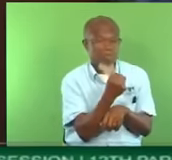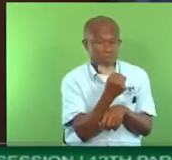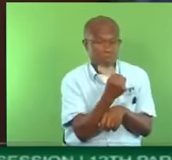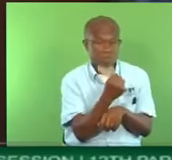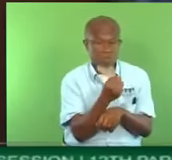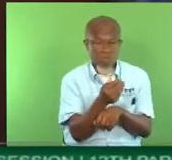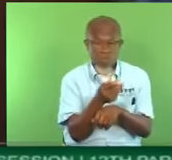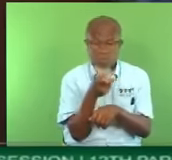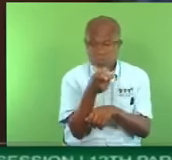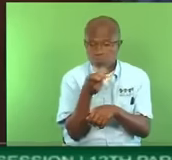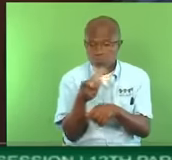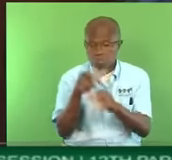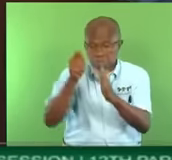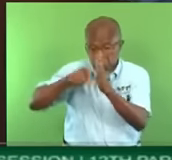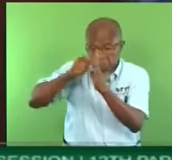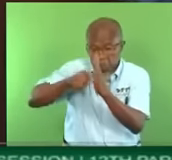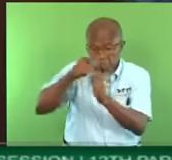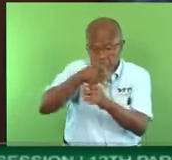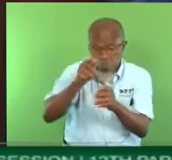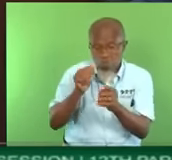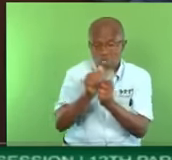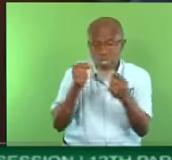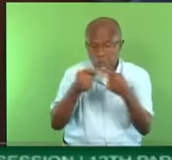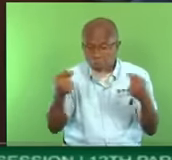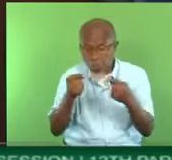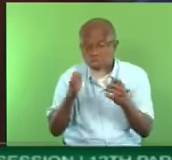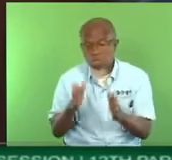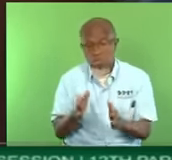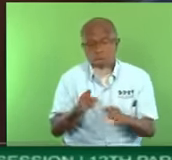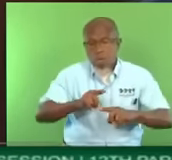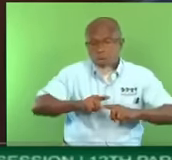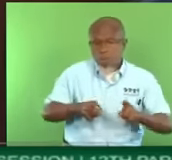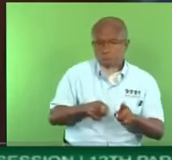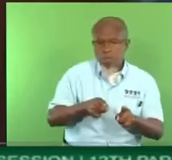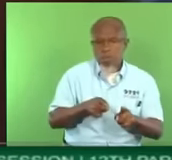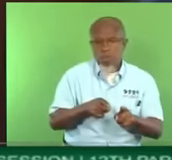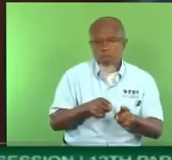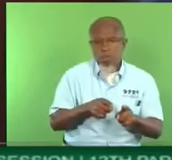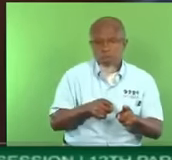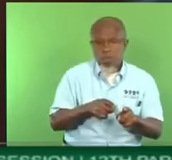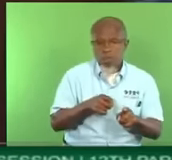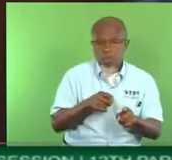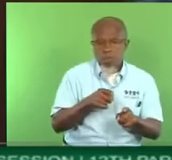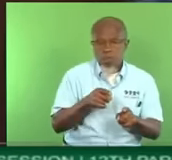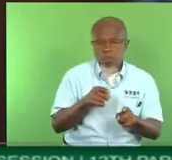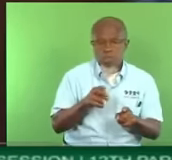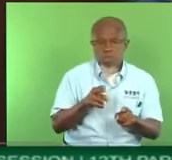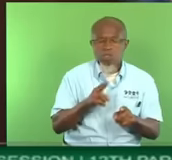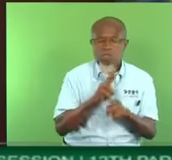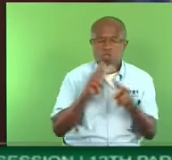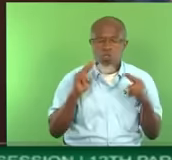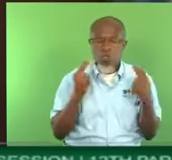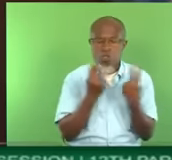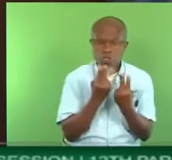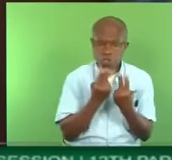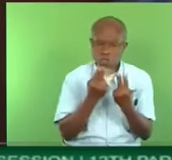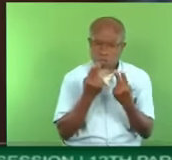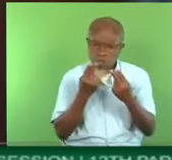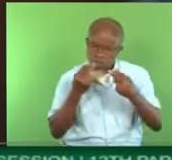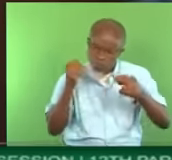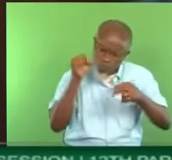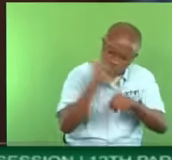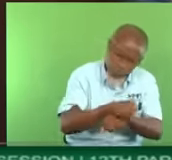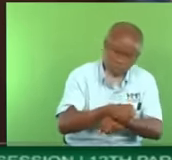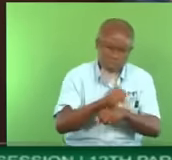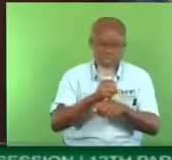get international and foreign help to strengthen the gang unit. In fact, I want to put on record, it is time the police, the